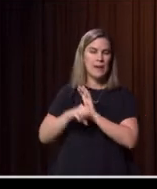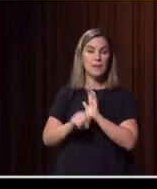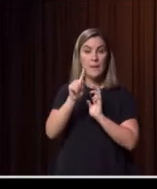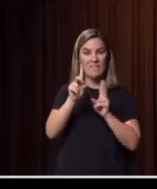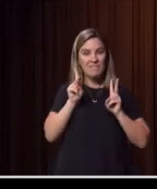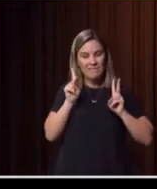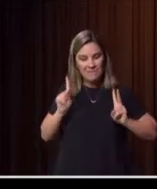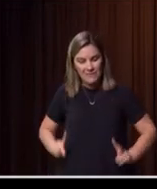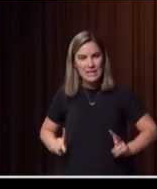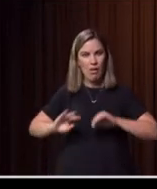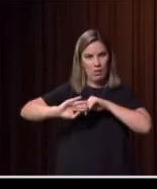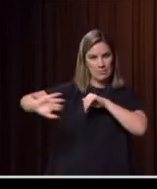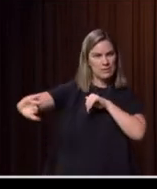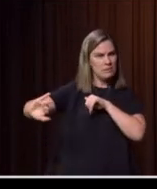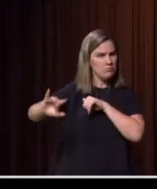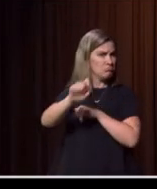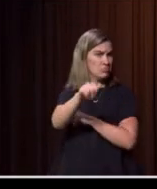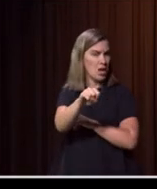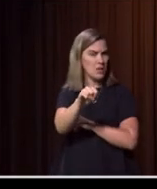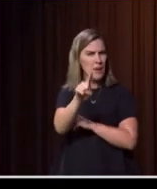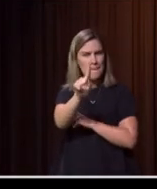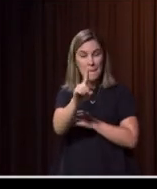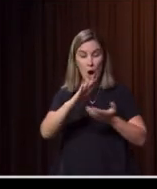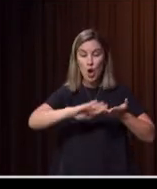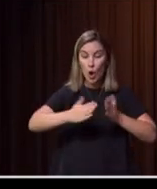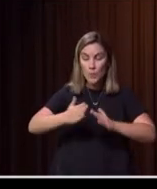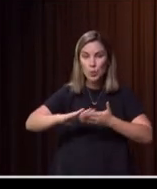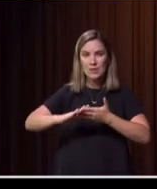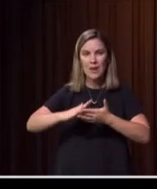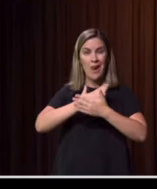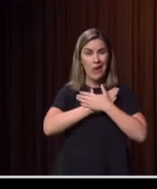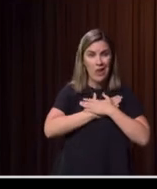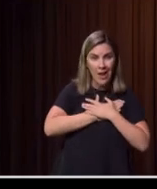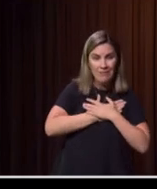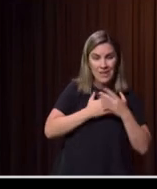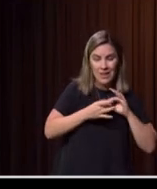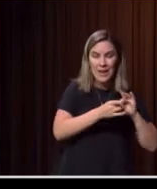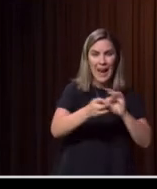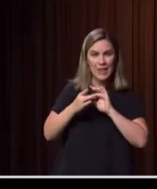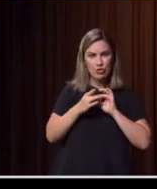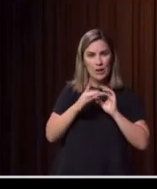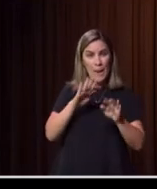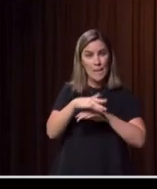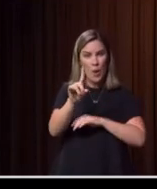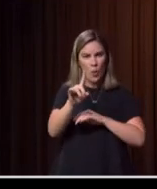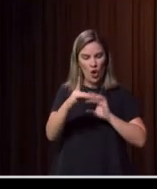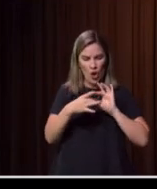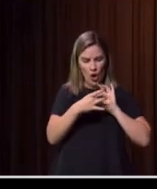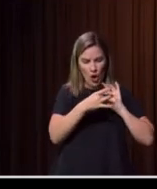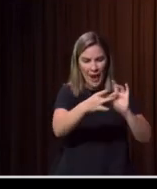community is, what love and connection is all about, is being able to connect and socialise